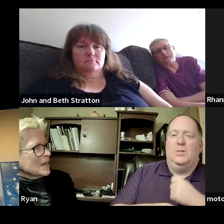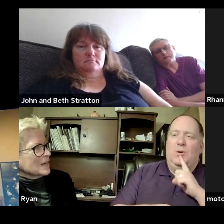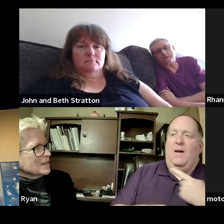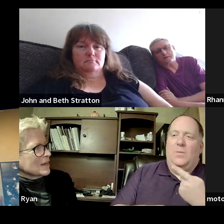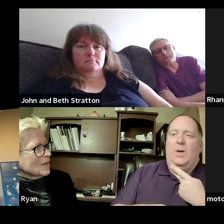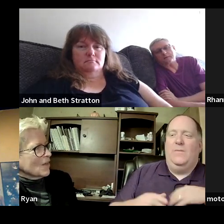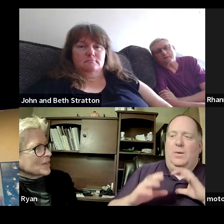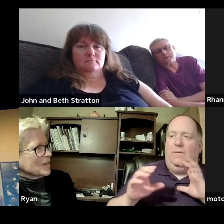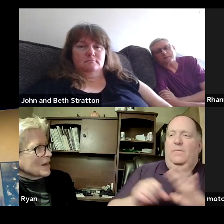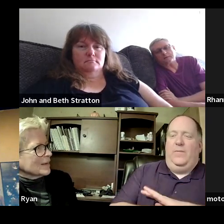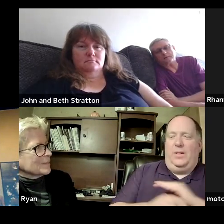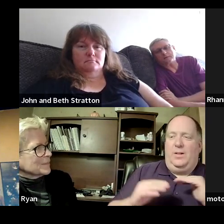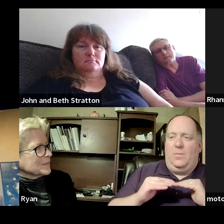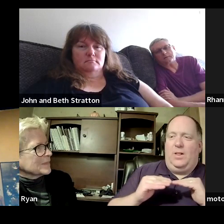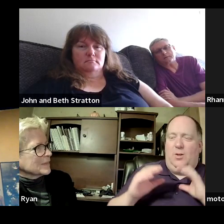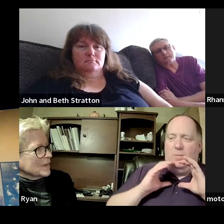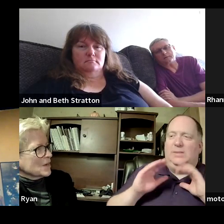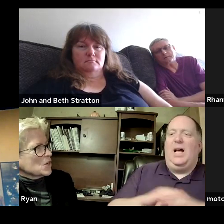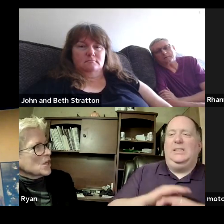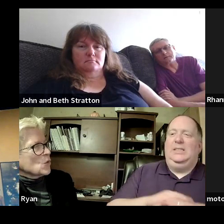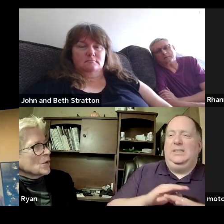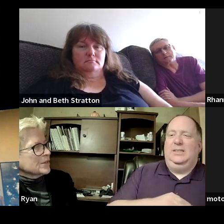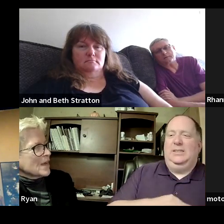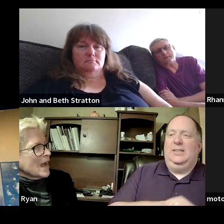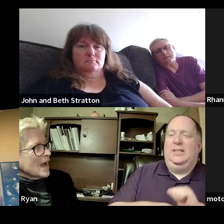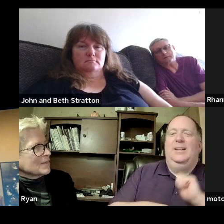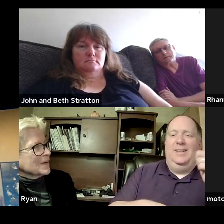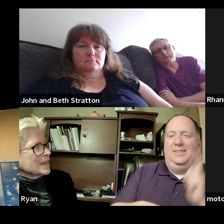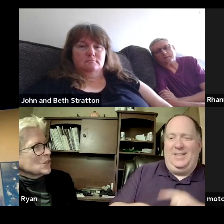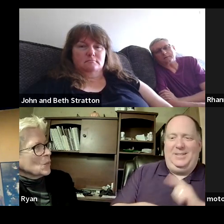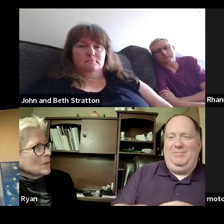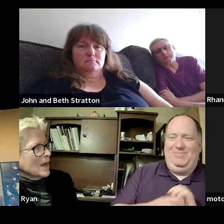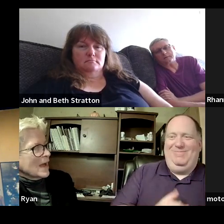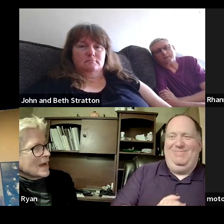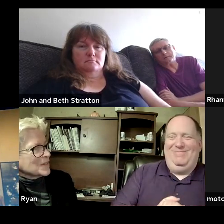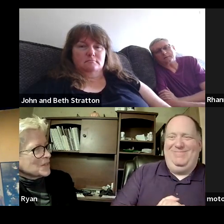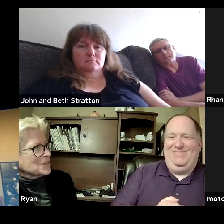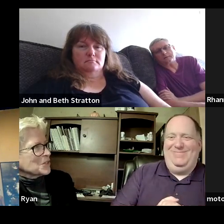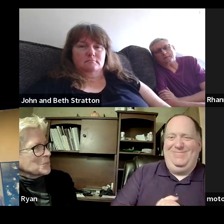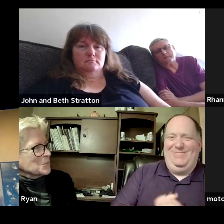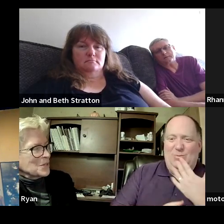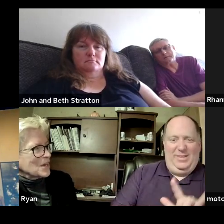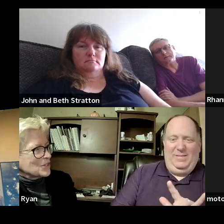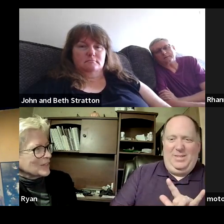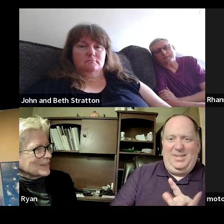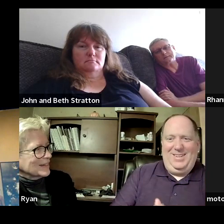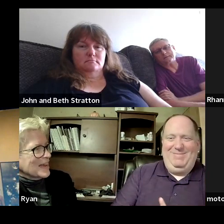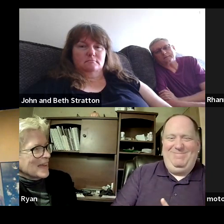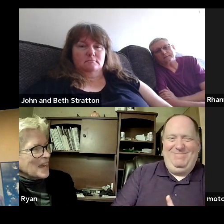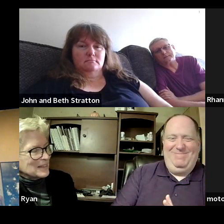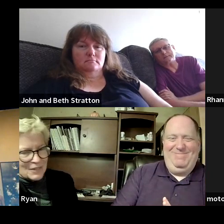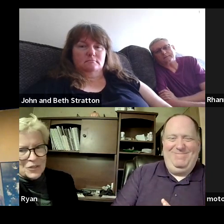will use asl all the time in order to have equal access to communication